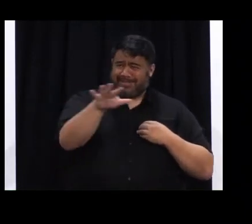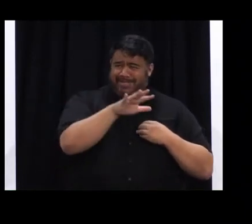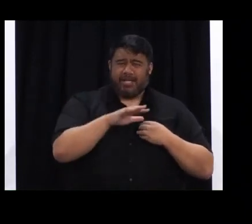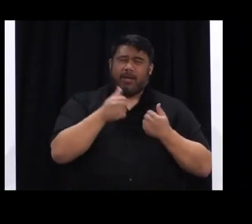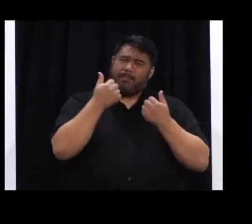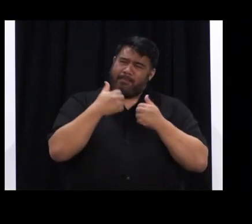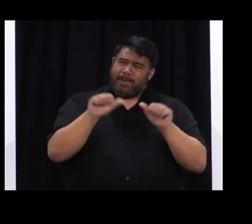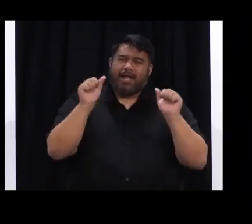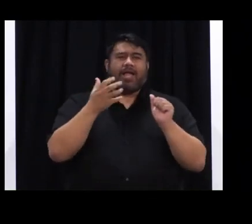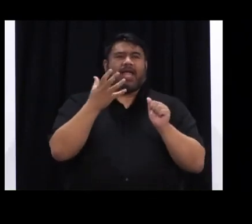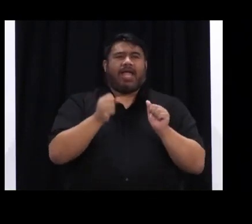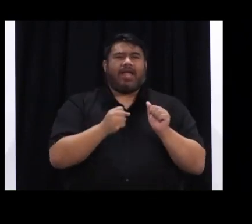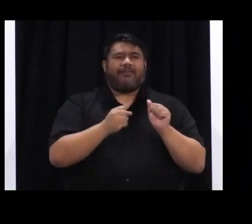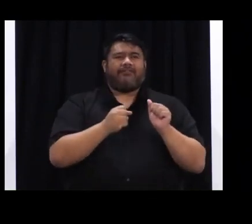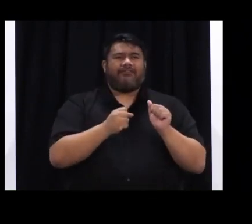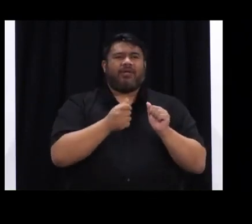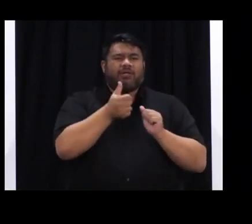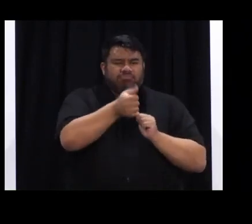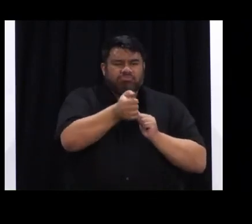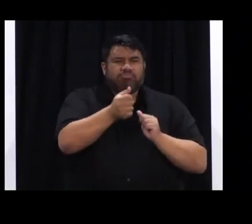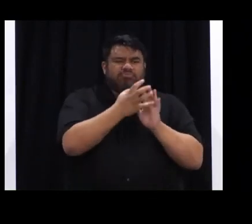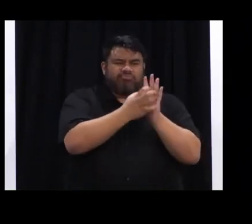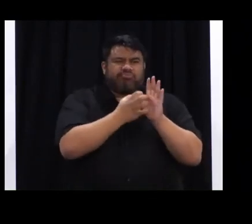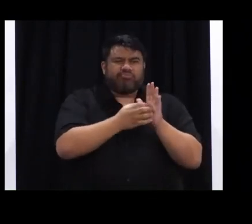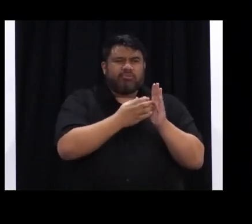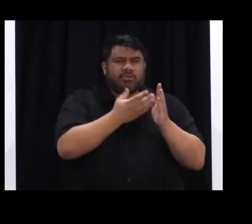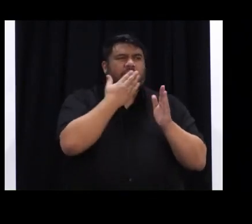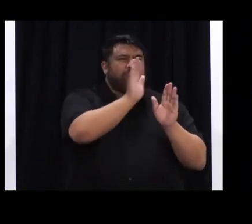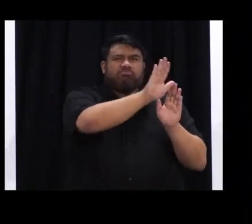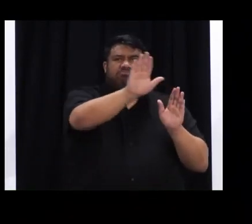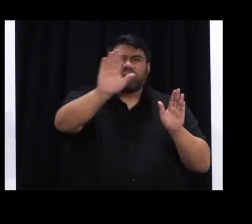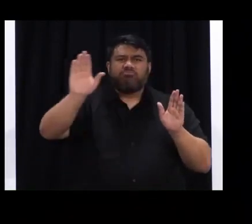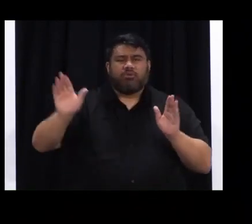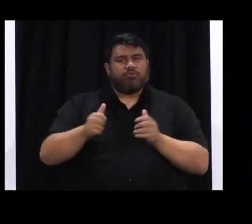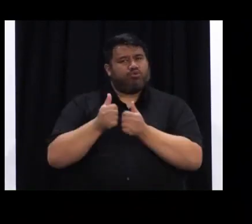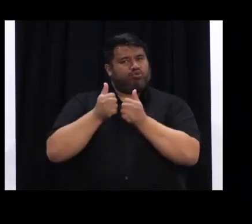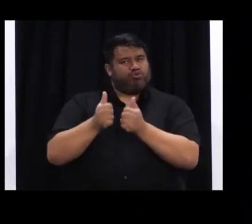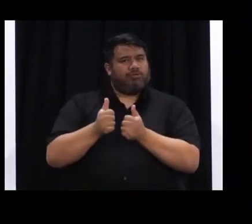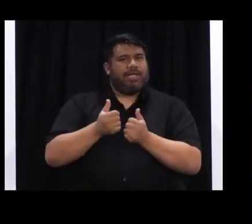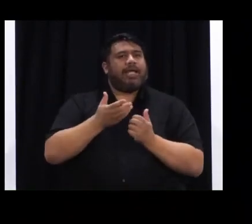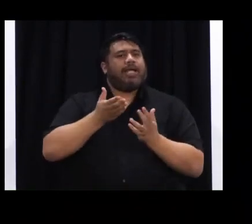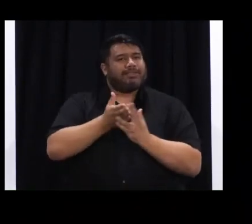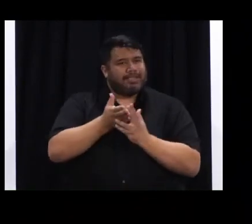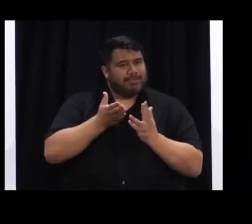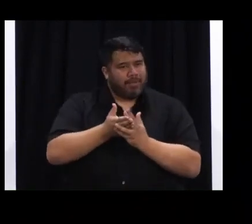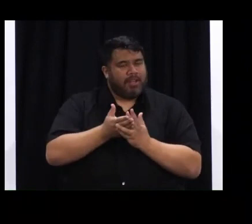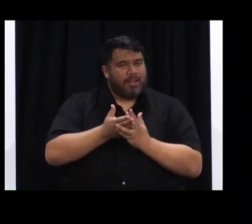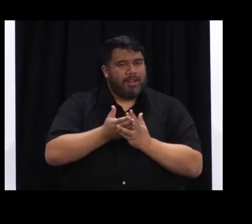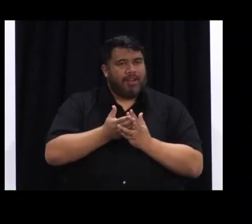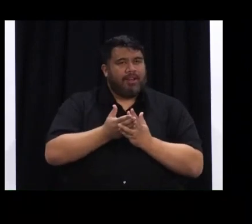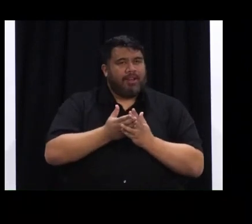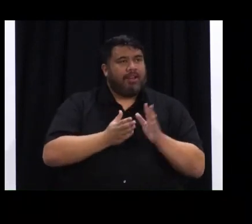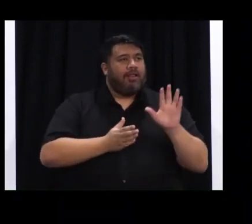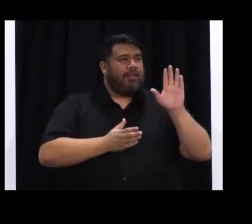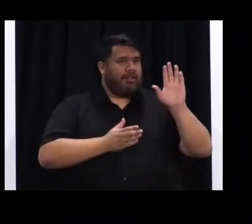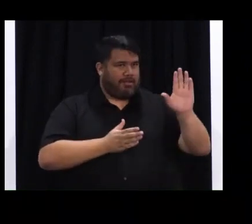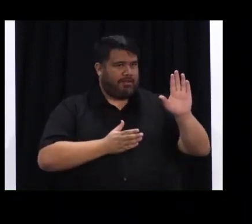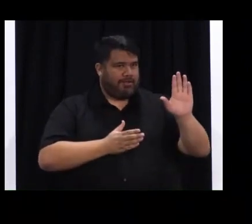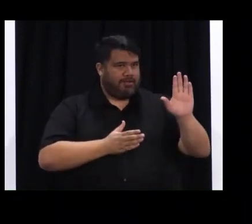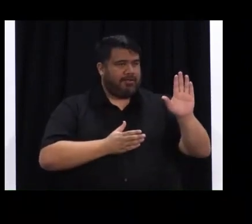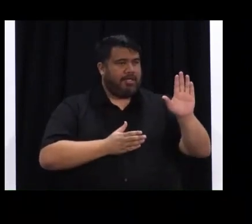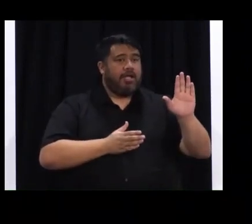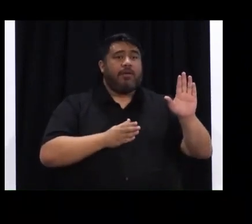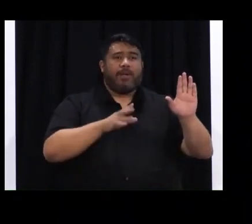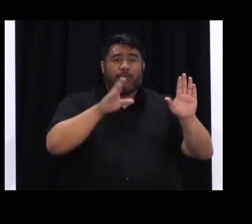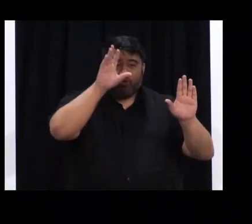and also accessible to everybody. And I'd like to encourage all organisations that are displaying QR codes to please make sure they are